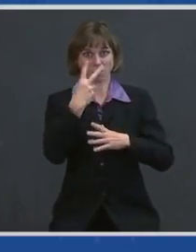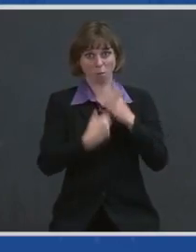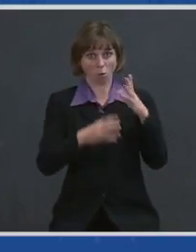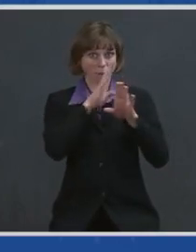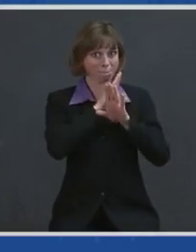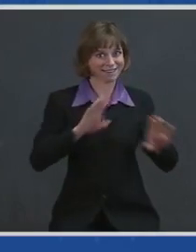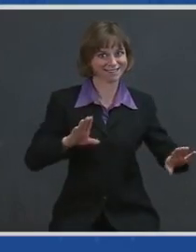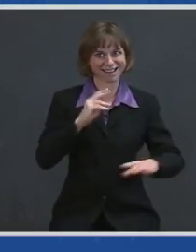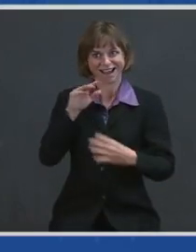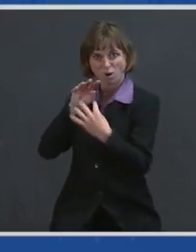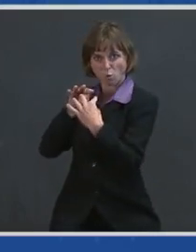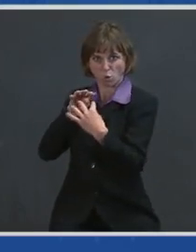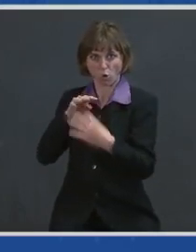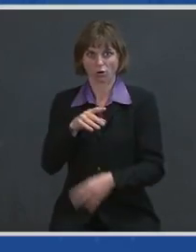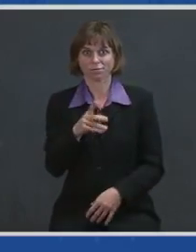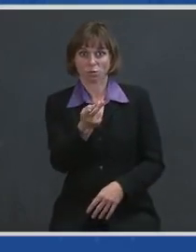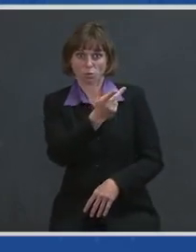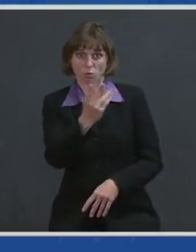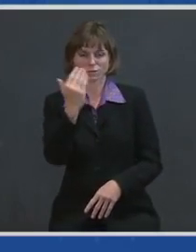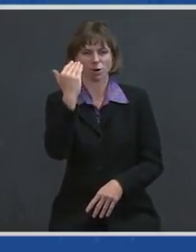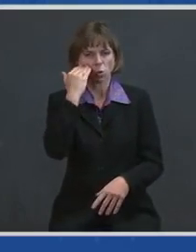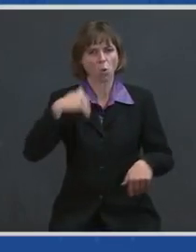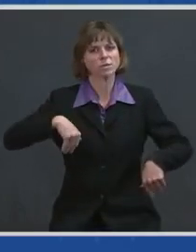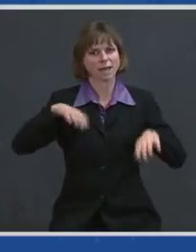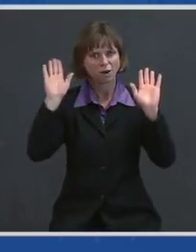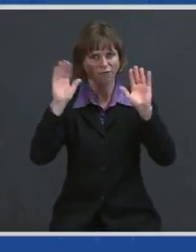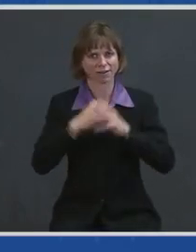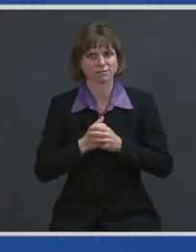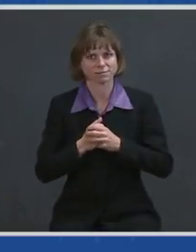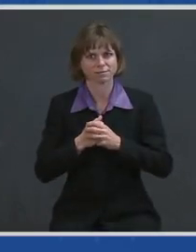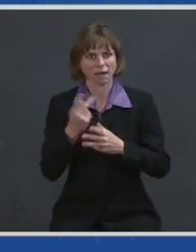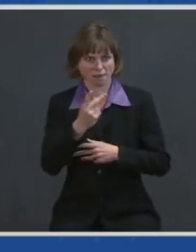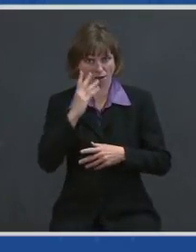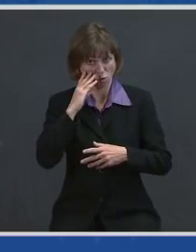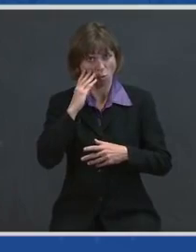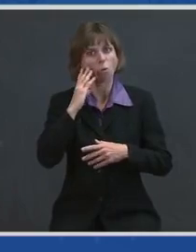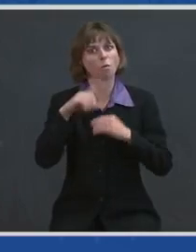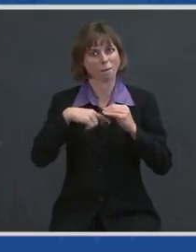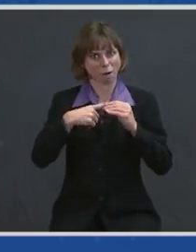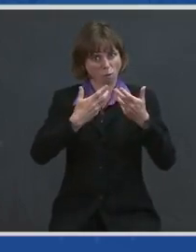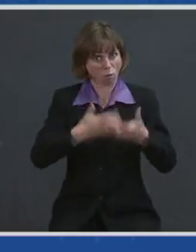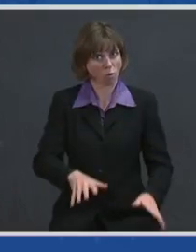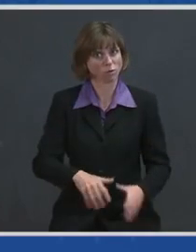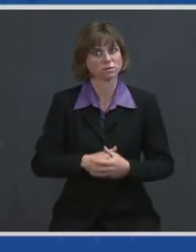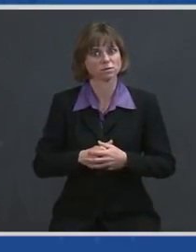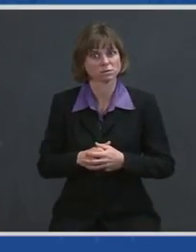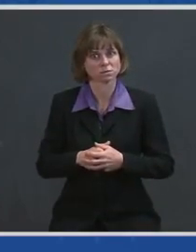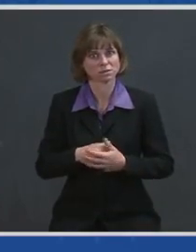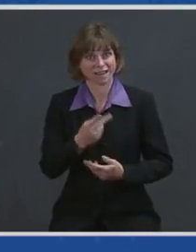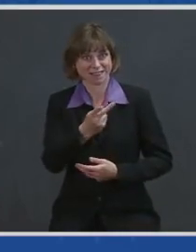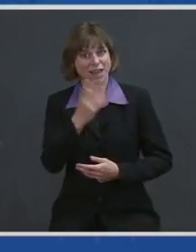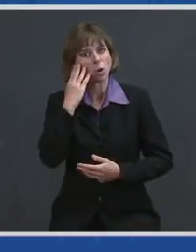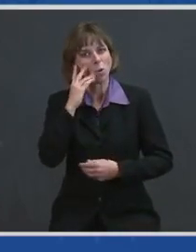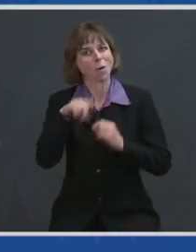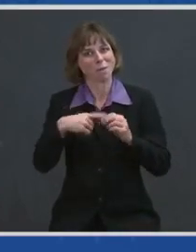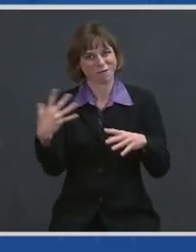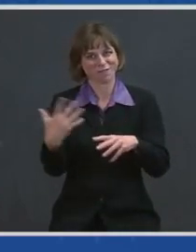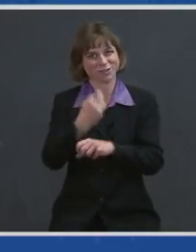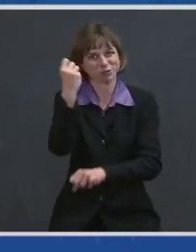They have known sacrifice, they have known loss, and they have known victory.